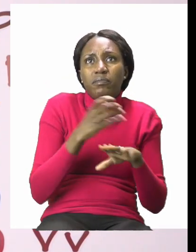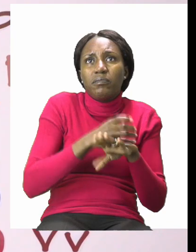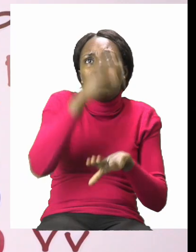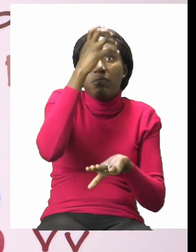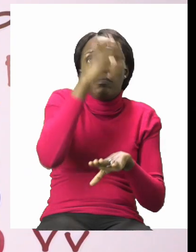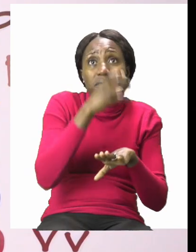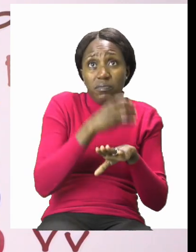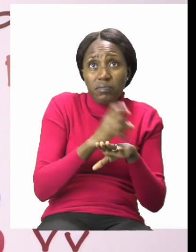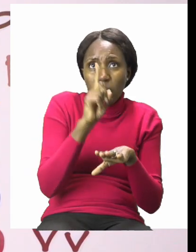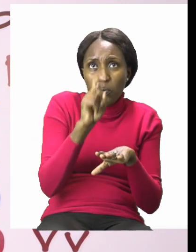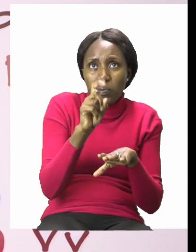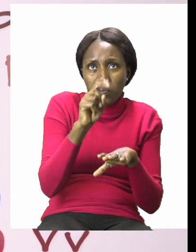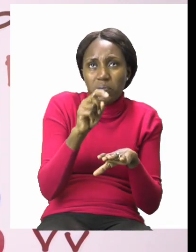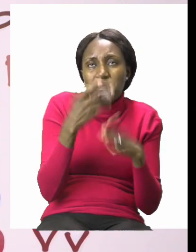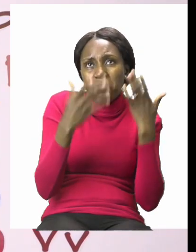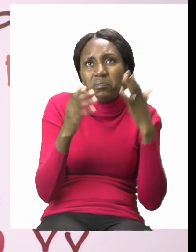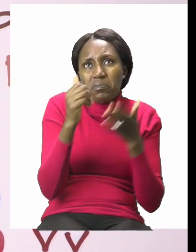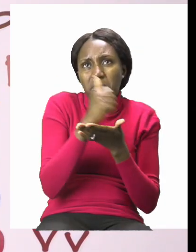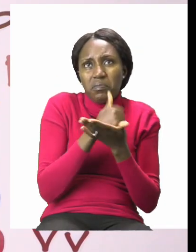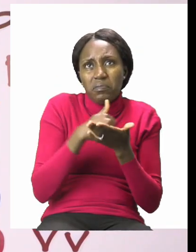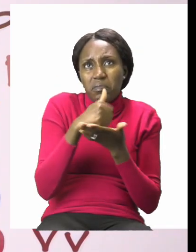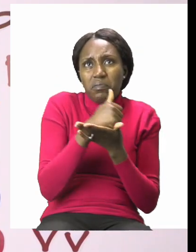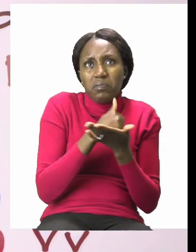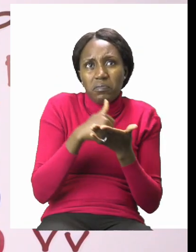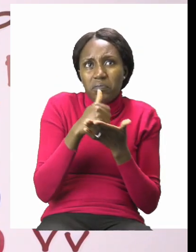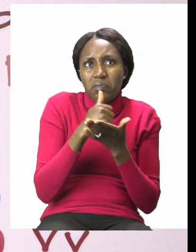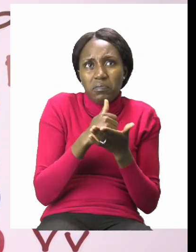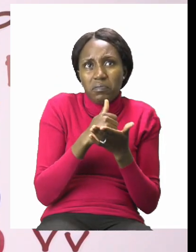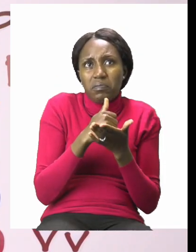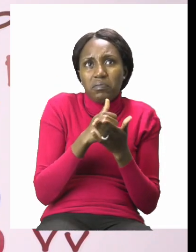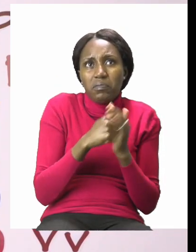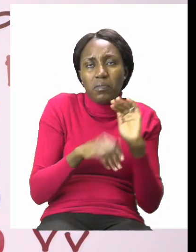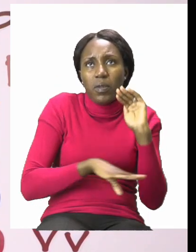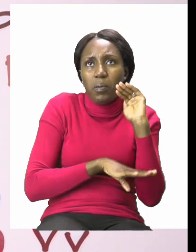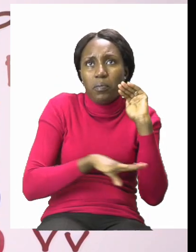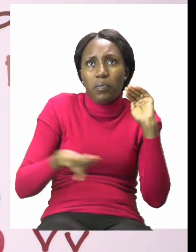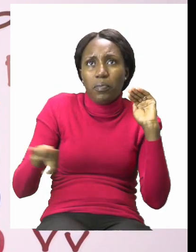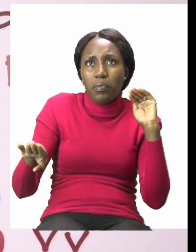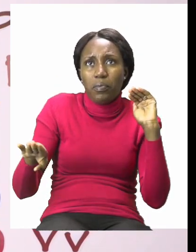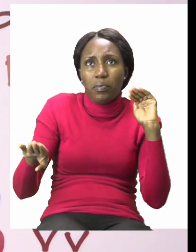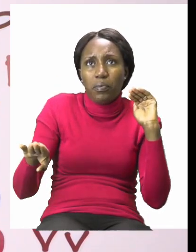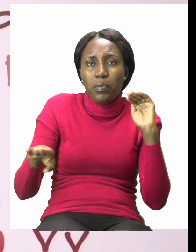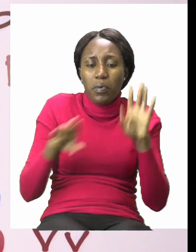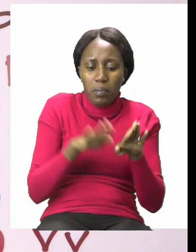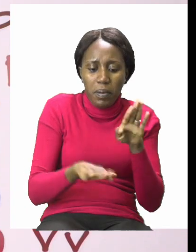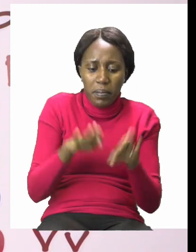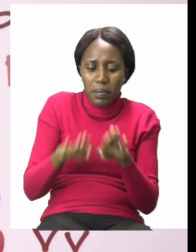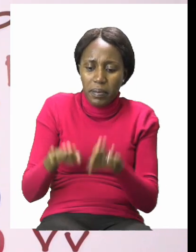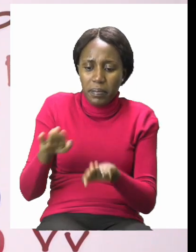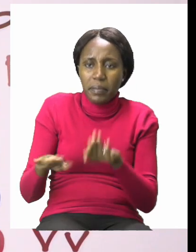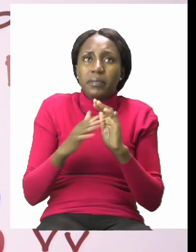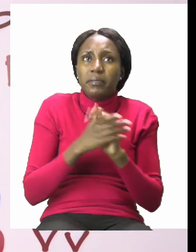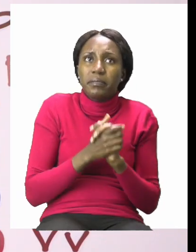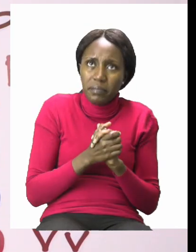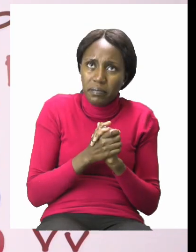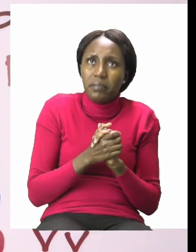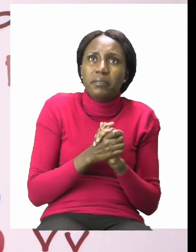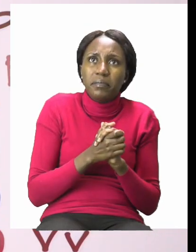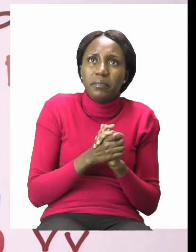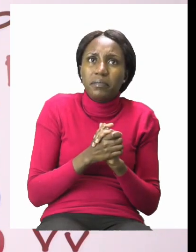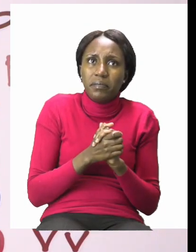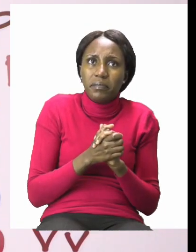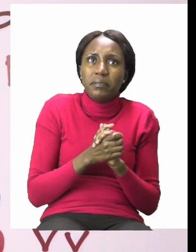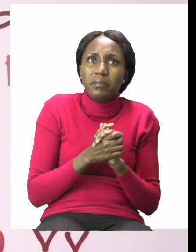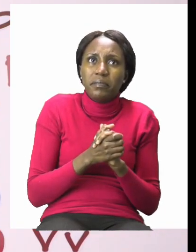used to clean the tiles. So, again, a liquid that is used to clean tiles